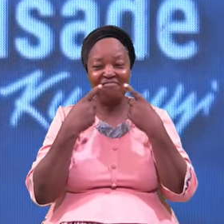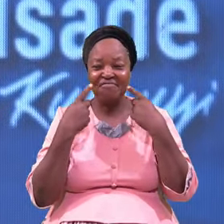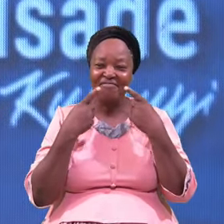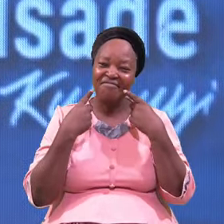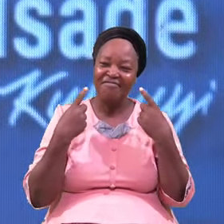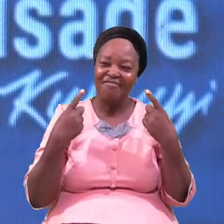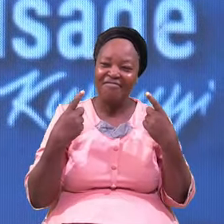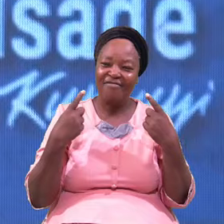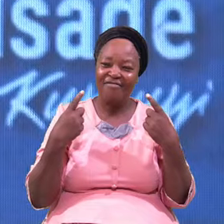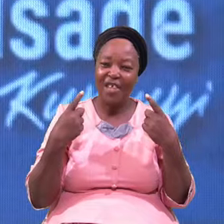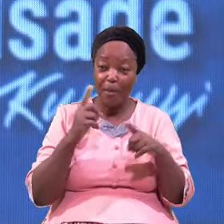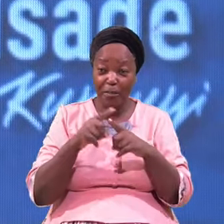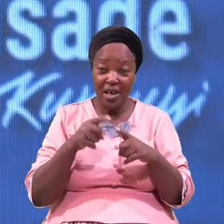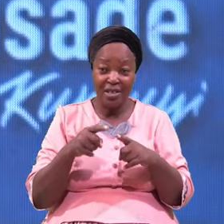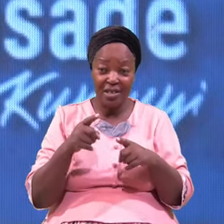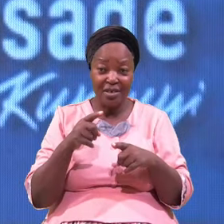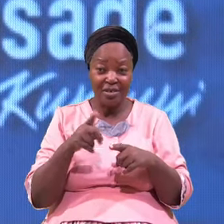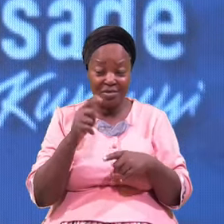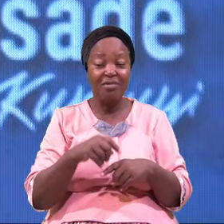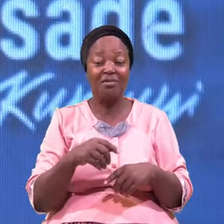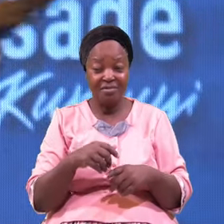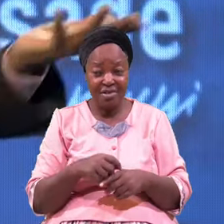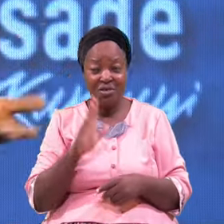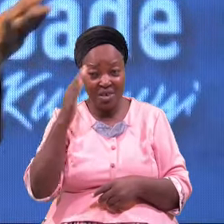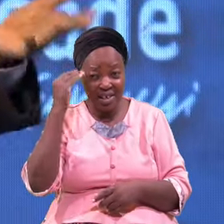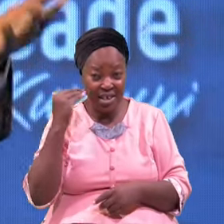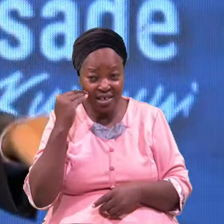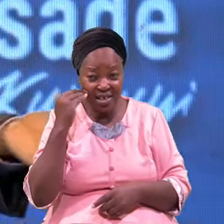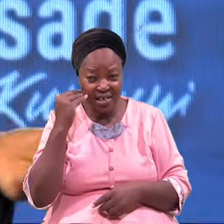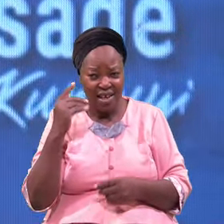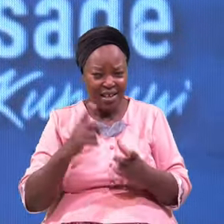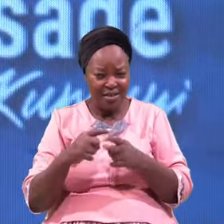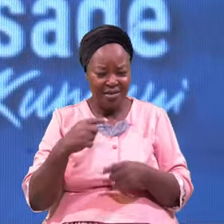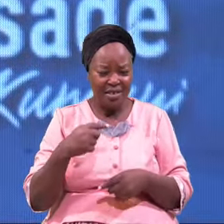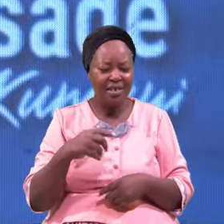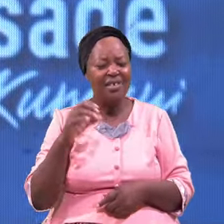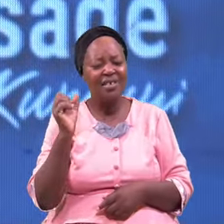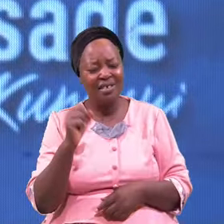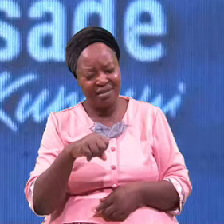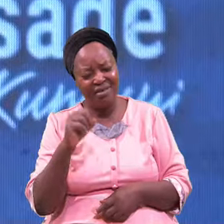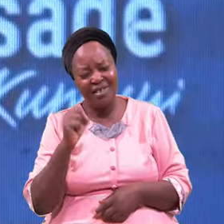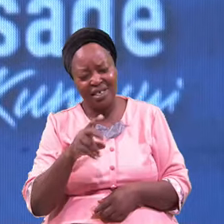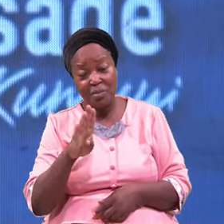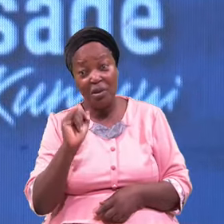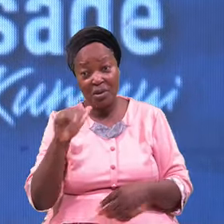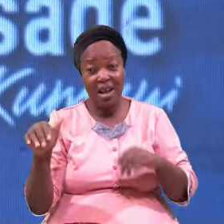But You Not You Are Saying Yes By Your Action